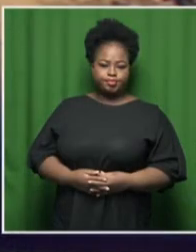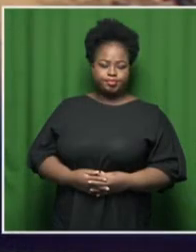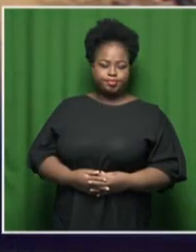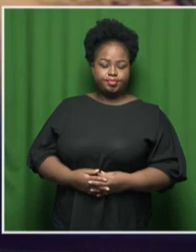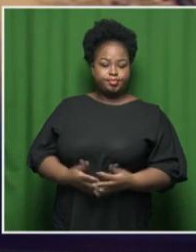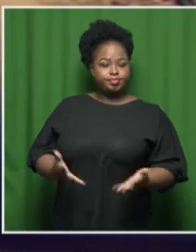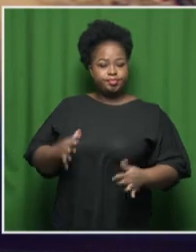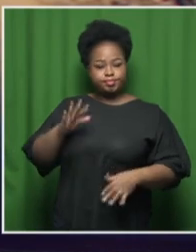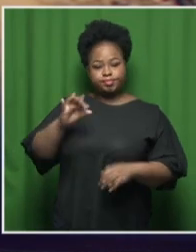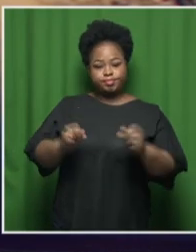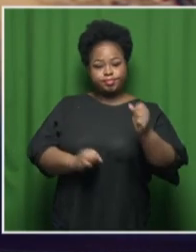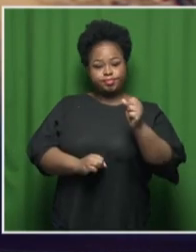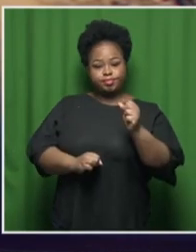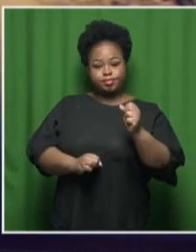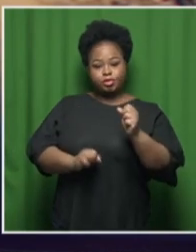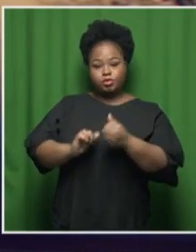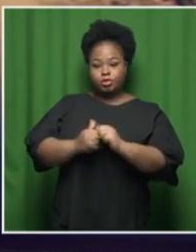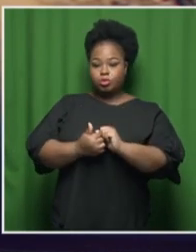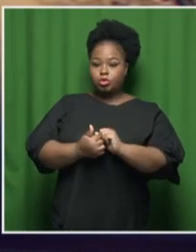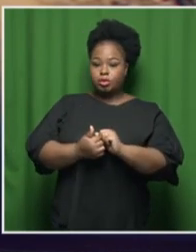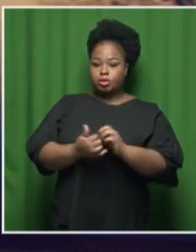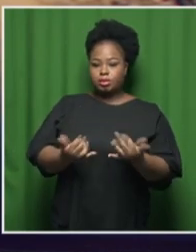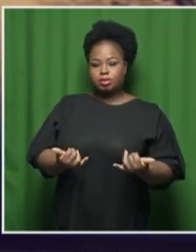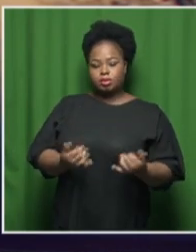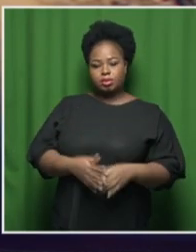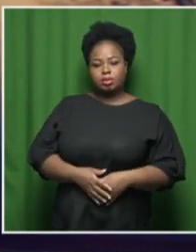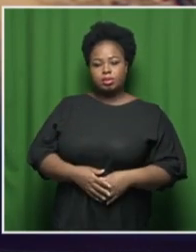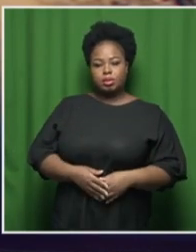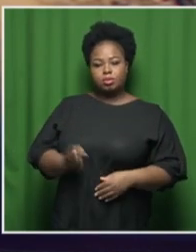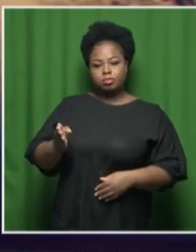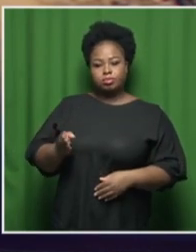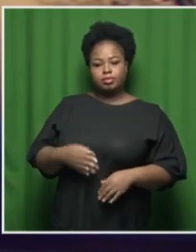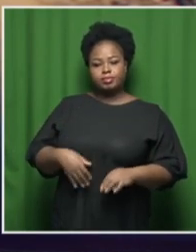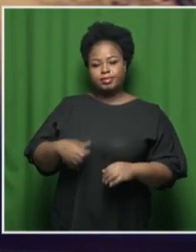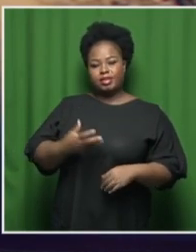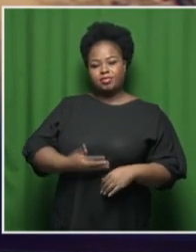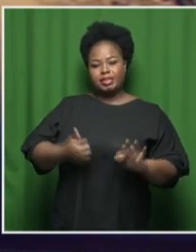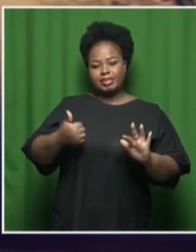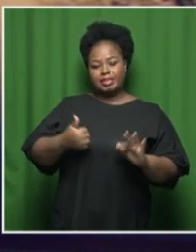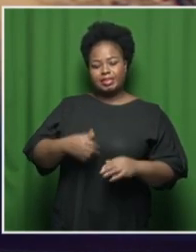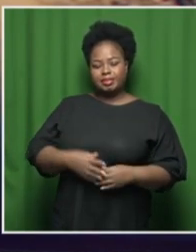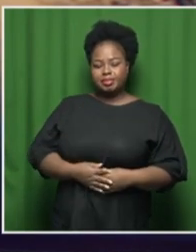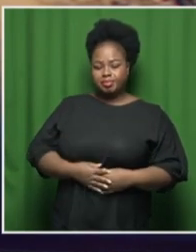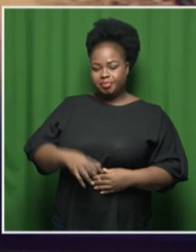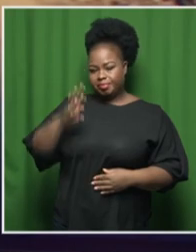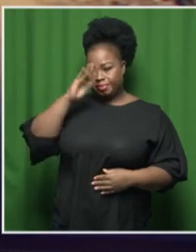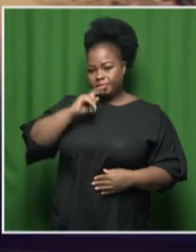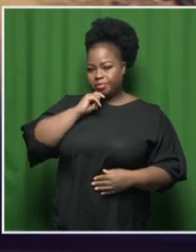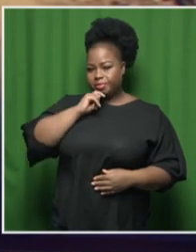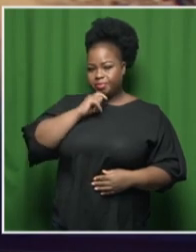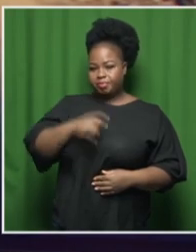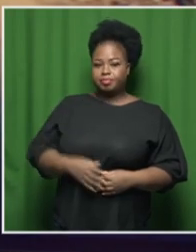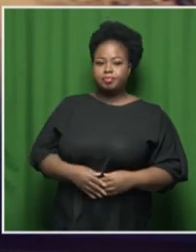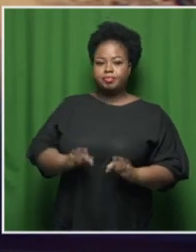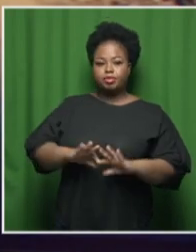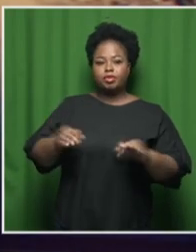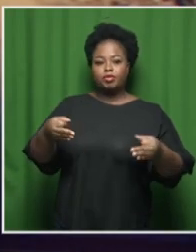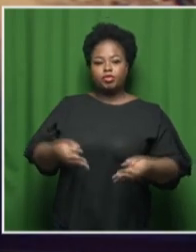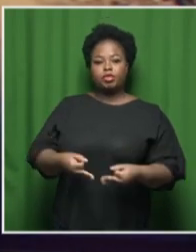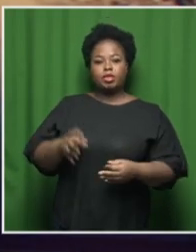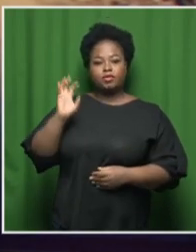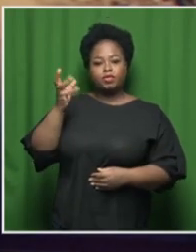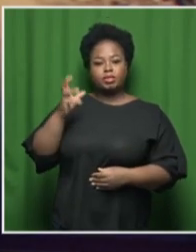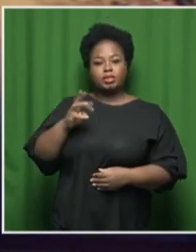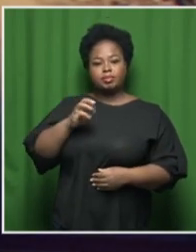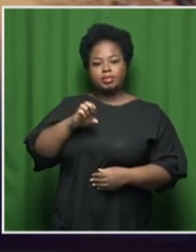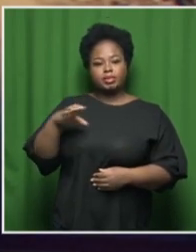that was a wrap of your sports and straight into the 6 30 headlines good morning to you the funeral of free